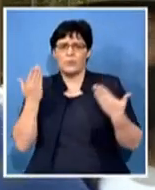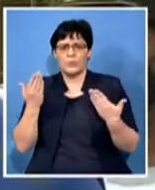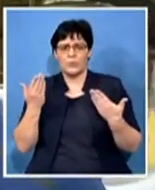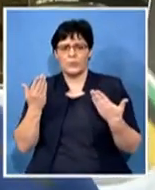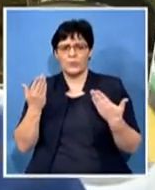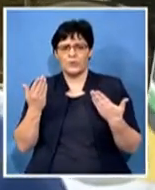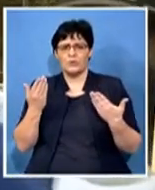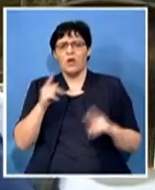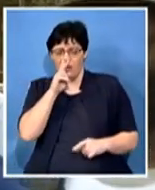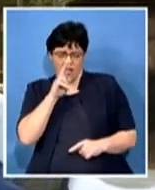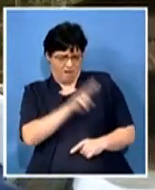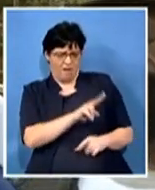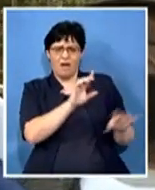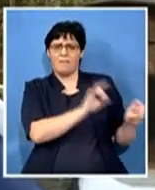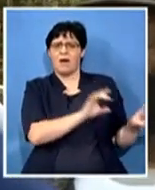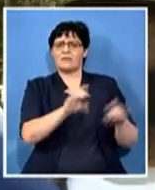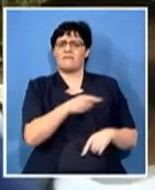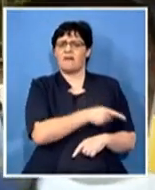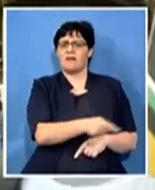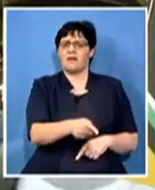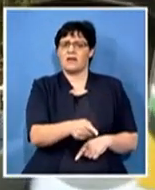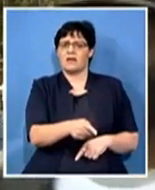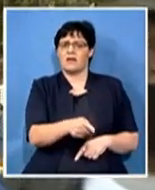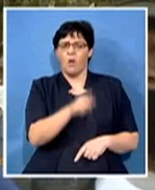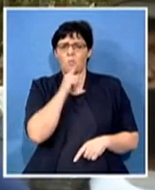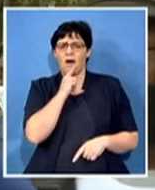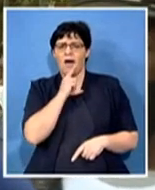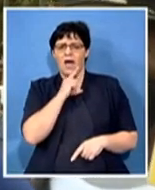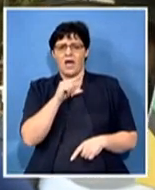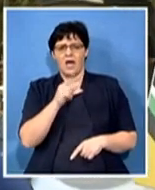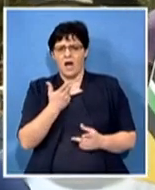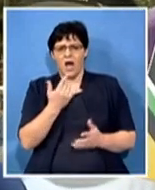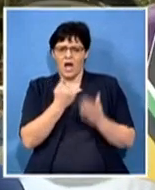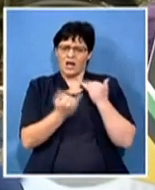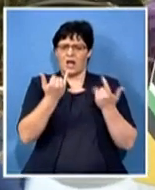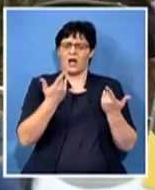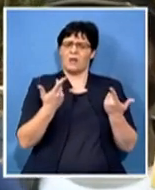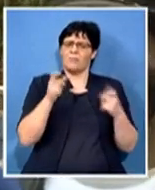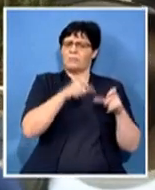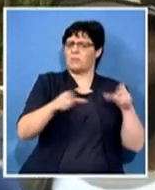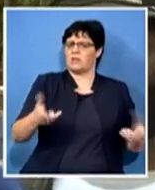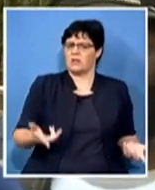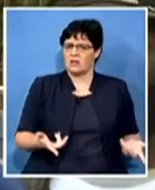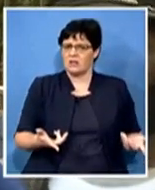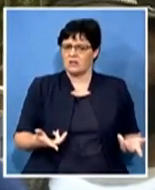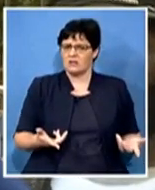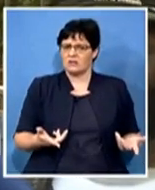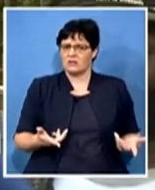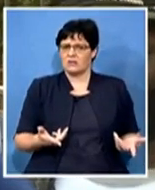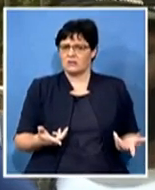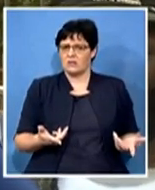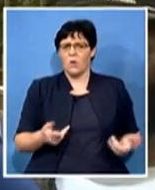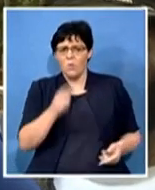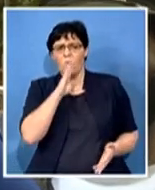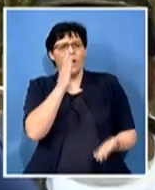to innocent people. And these are the people many of us vow to stand for. And